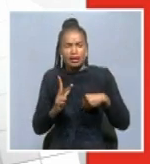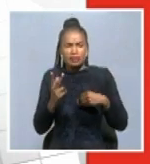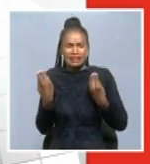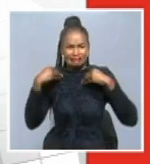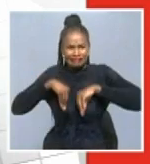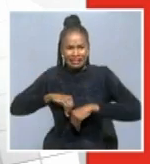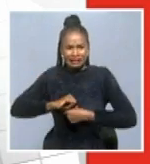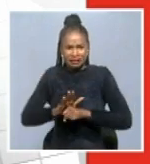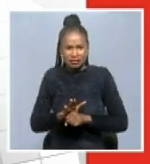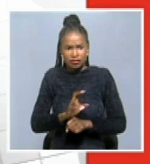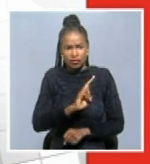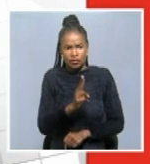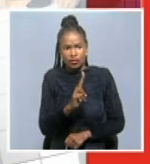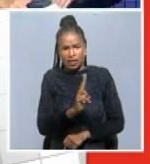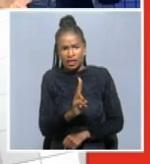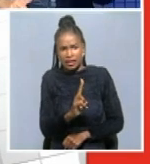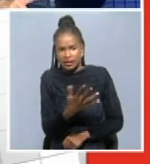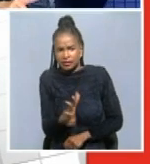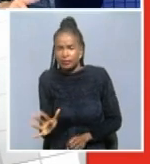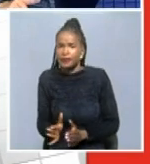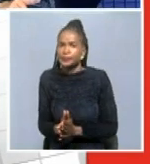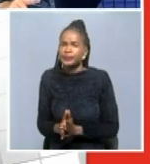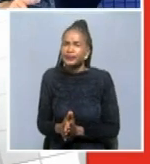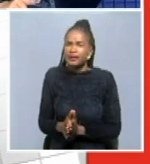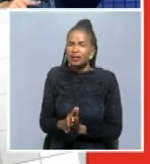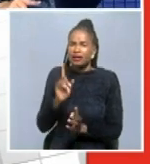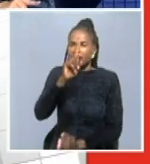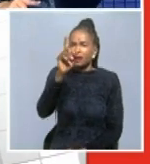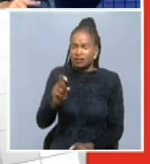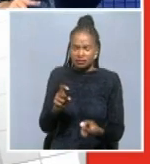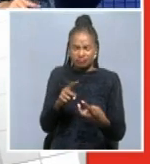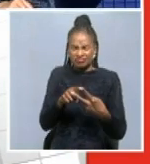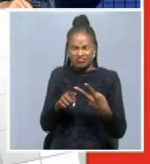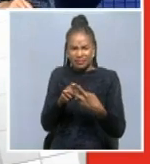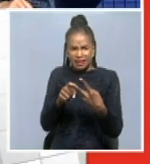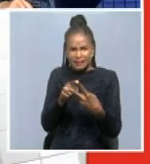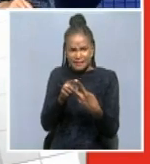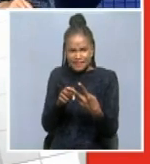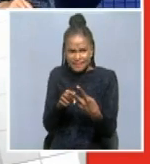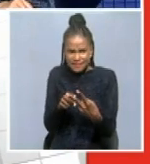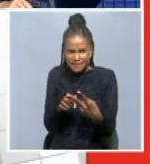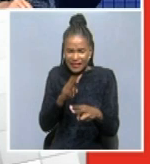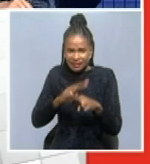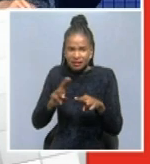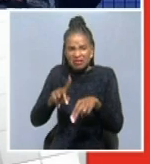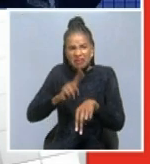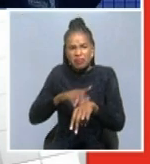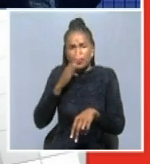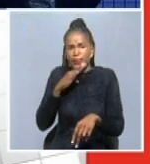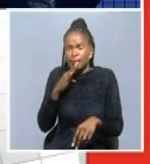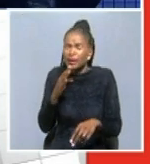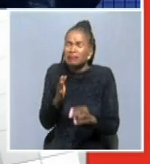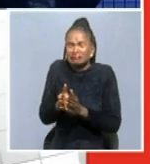to Handysby. Now, uh, Governor Andrej, just, uh, two very quick questions I want to squeeze in because we're running out of time.